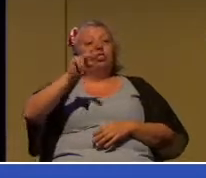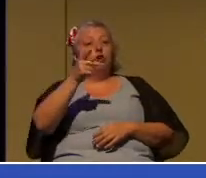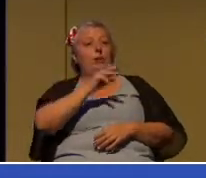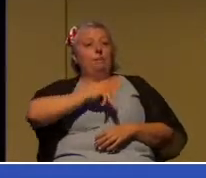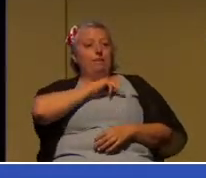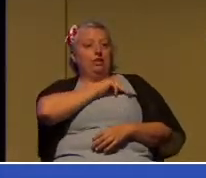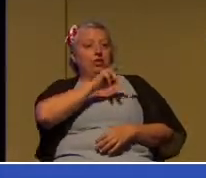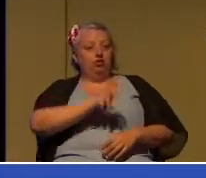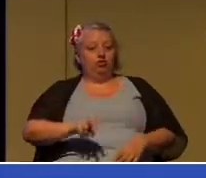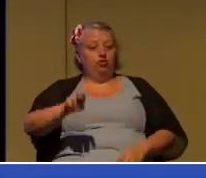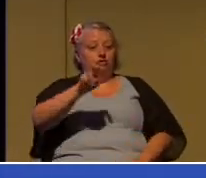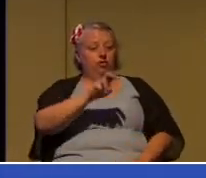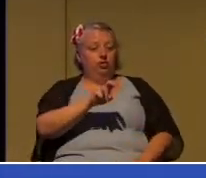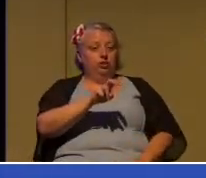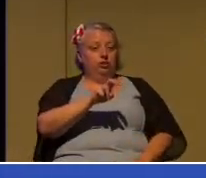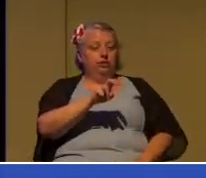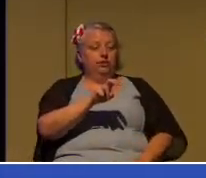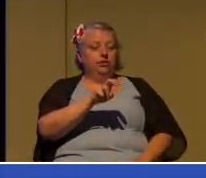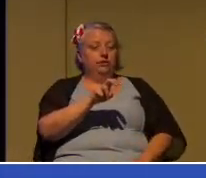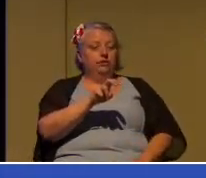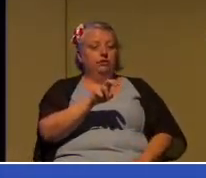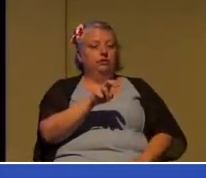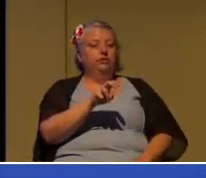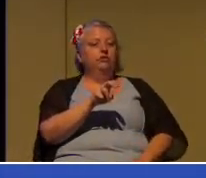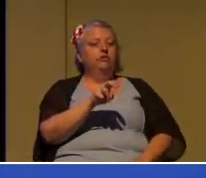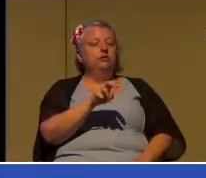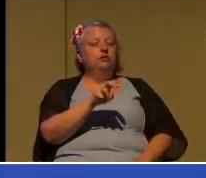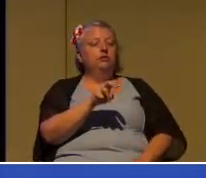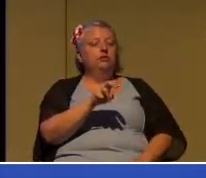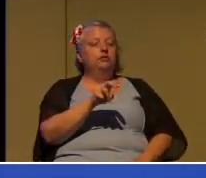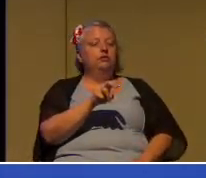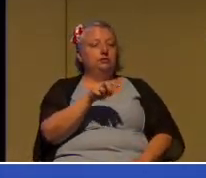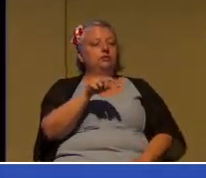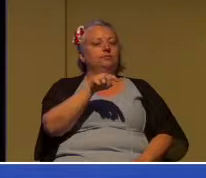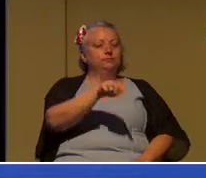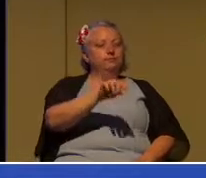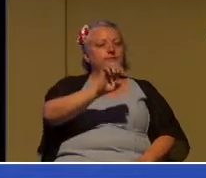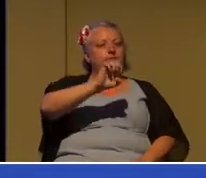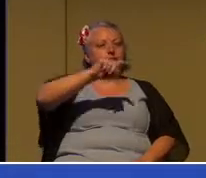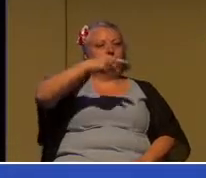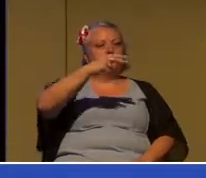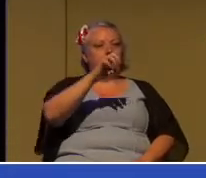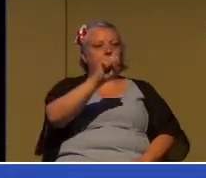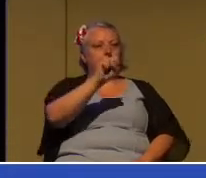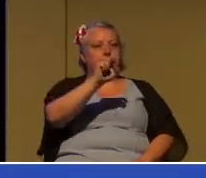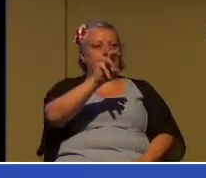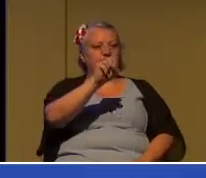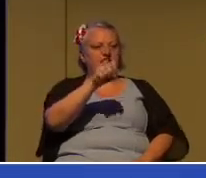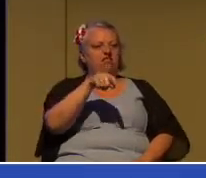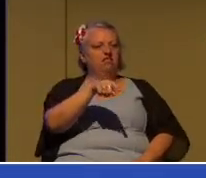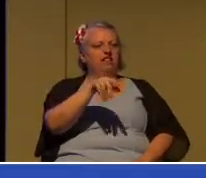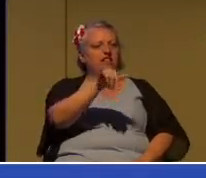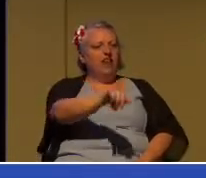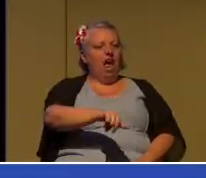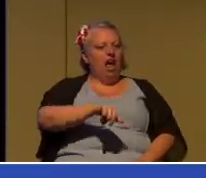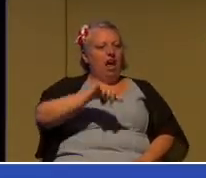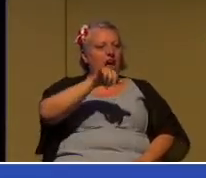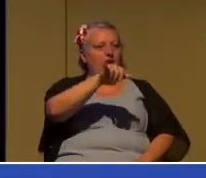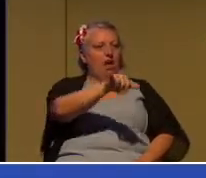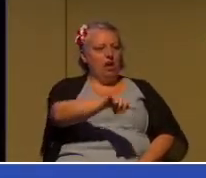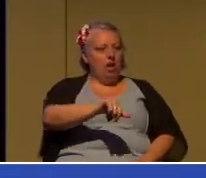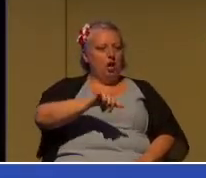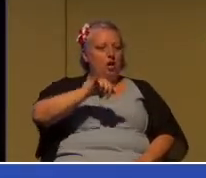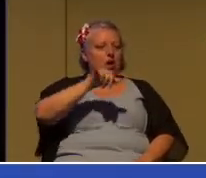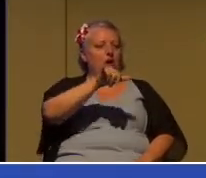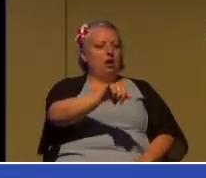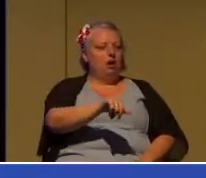Ephesus for some time, and verse one of this passage